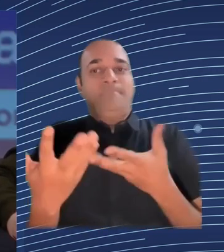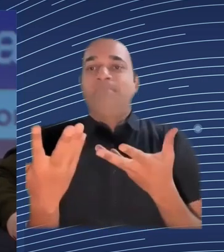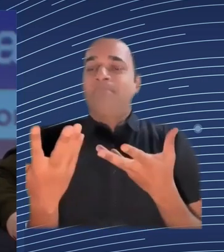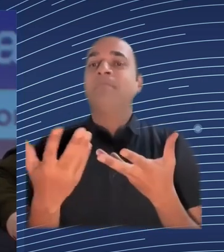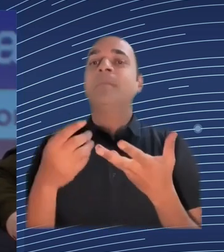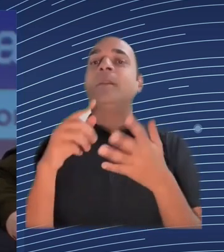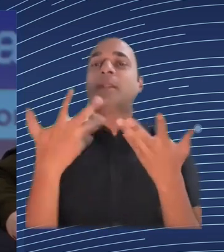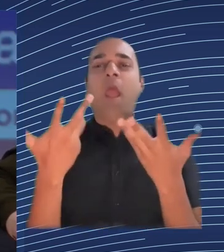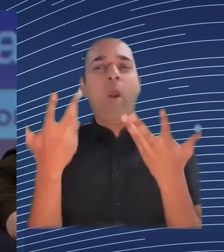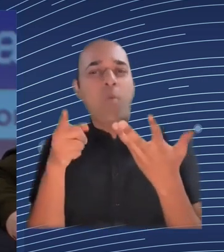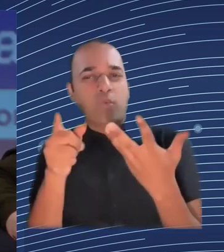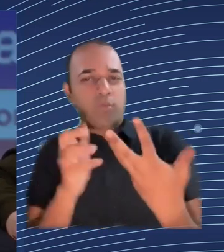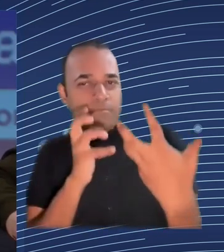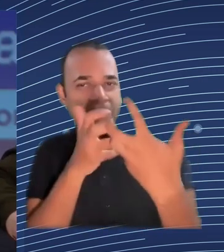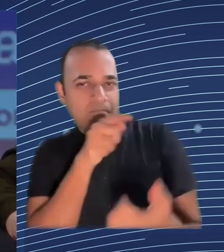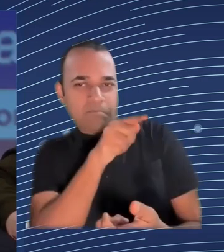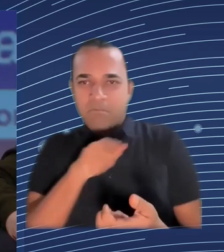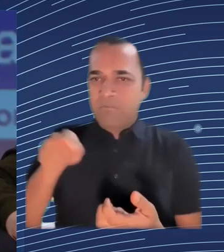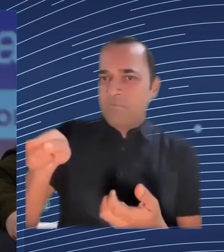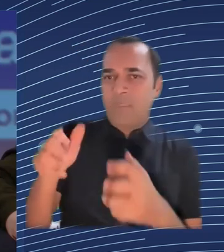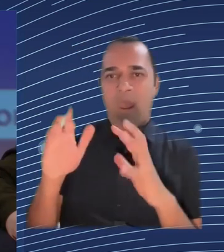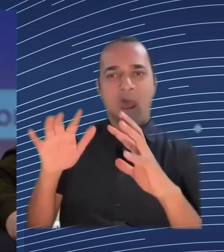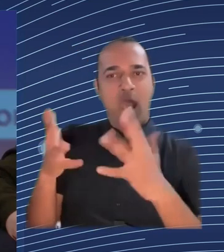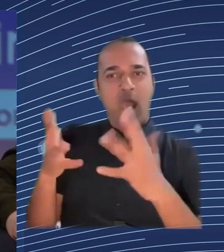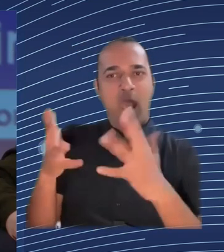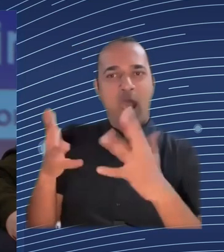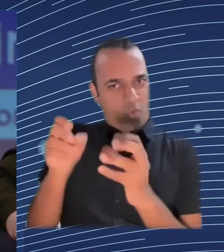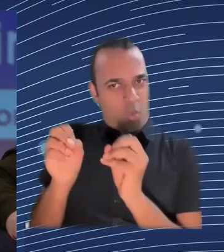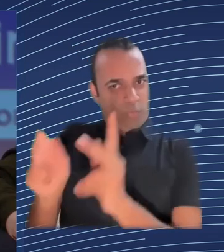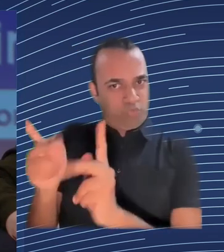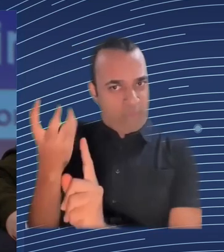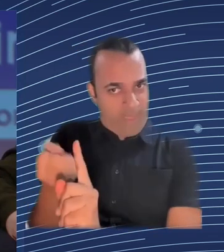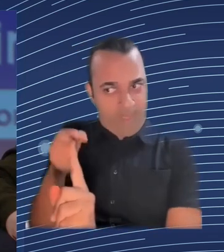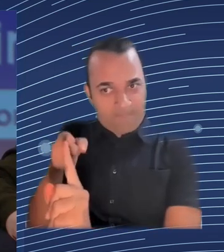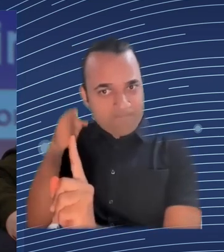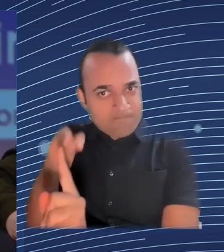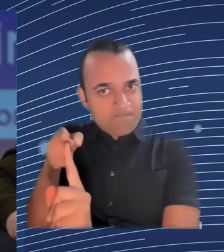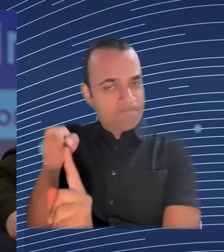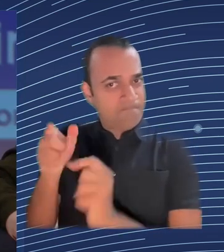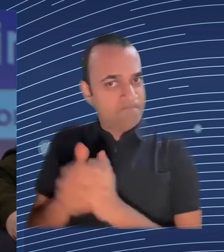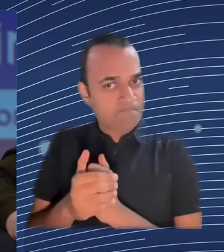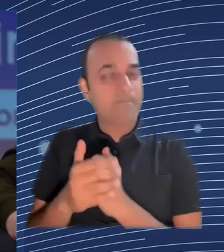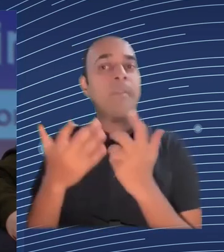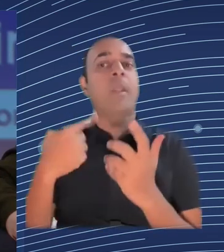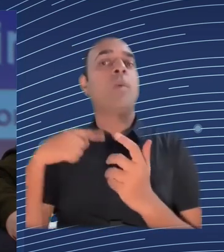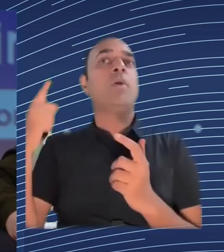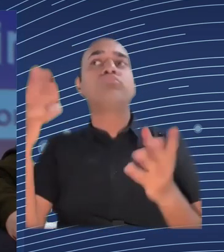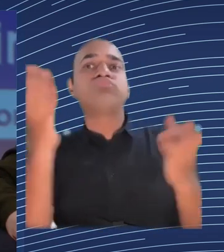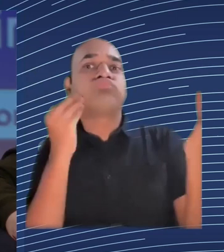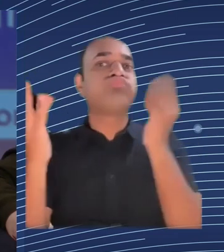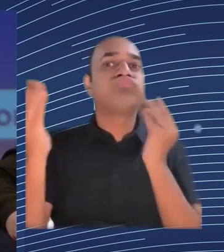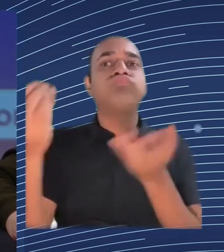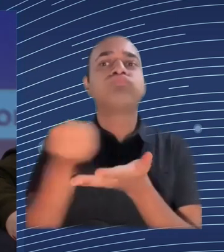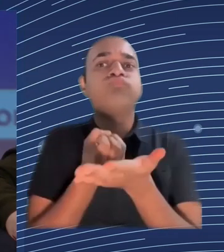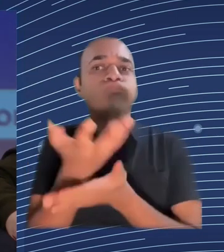similar things both as a region and both as a government and organisation and I think one thing that came through that we fundamentally agree